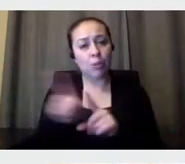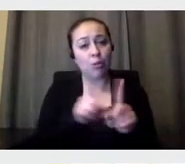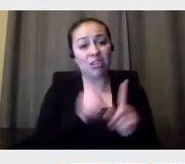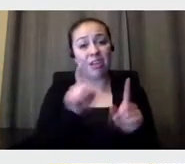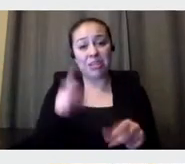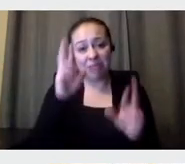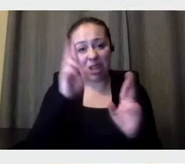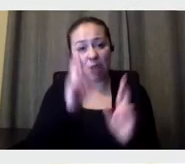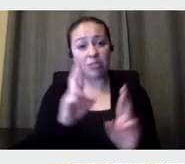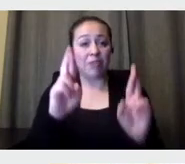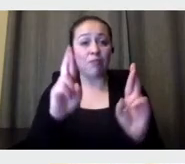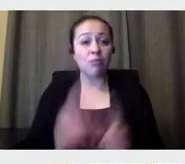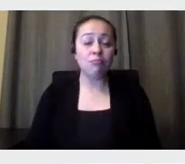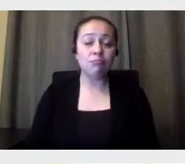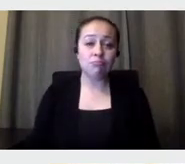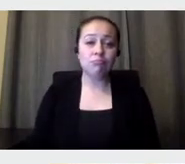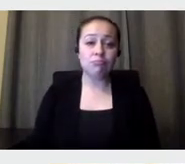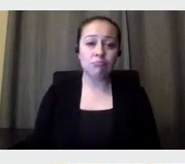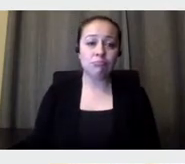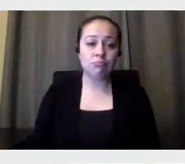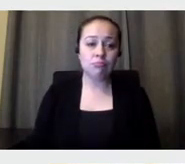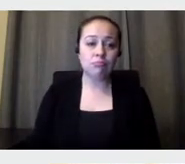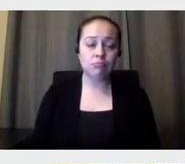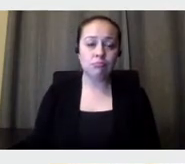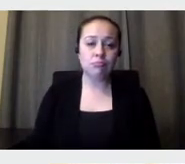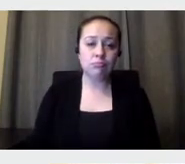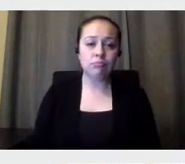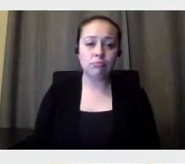and with, with others. Um,